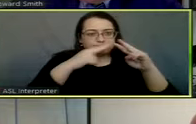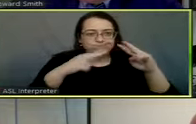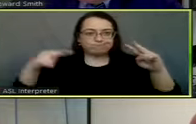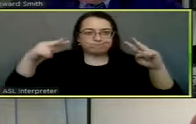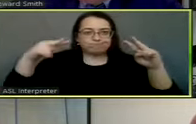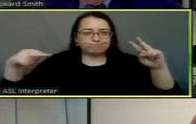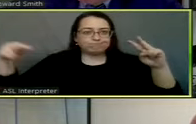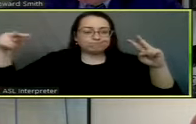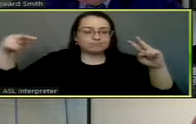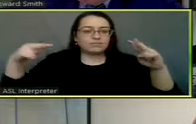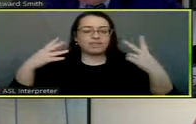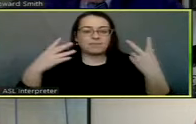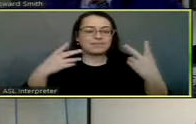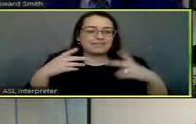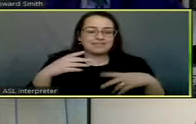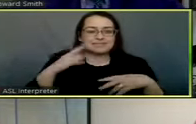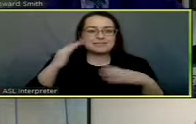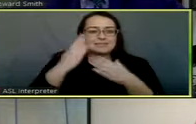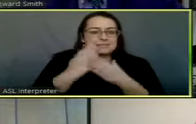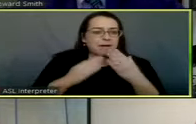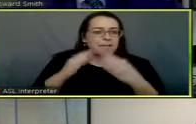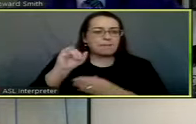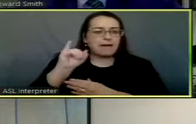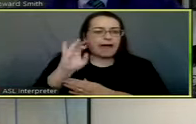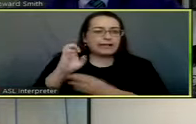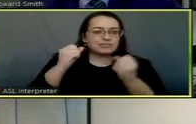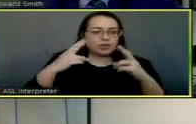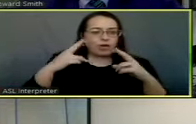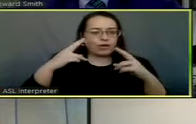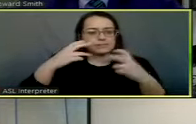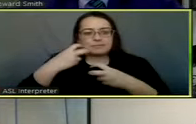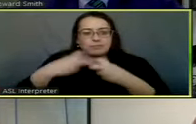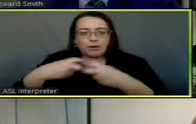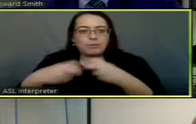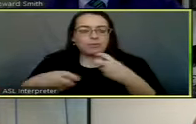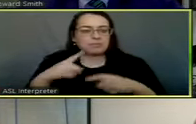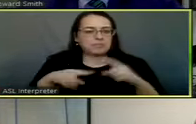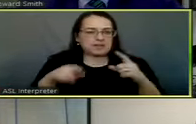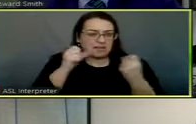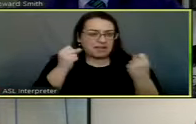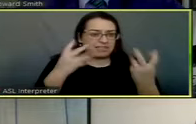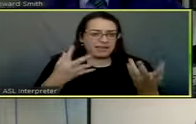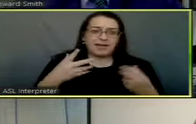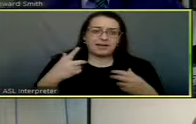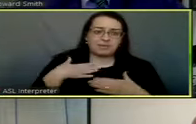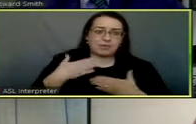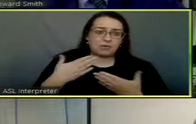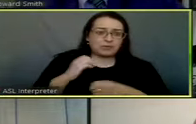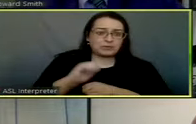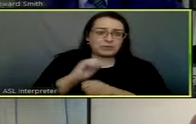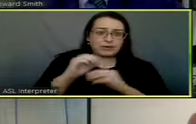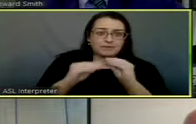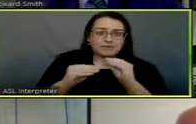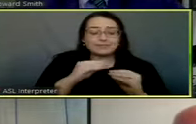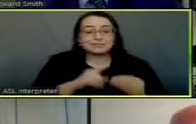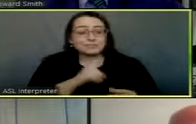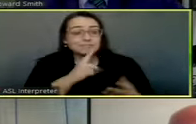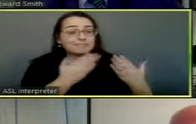of the ice. And it wasn't a lot. But that's tough work. Thank you all. Appreciate it. Thanks a lot.